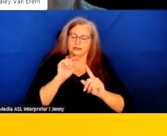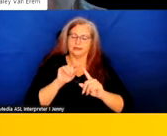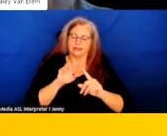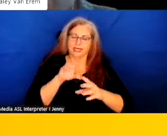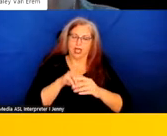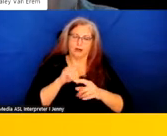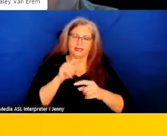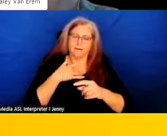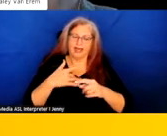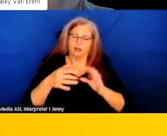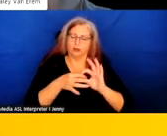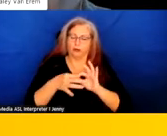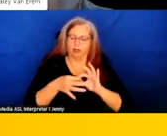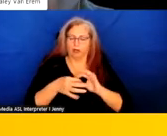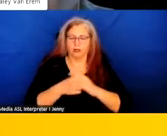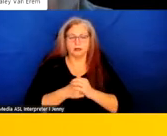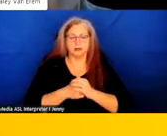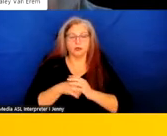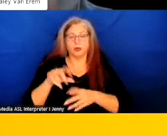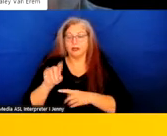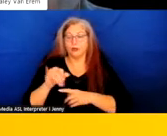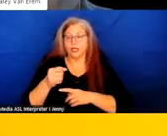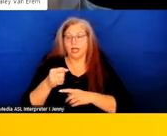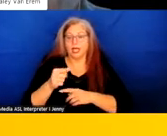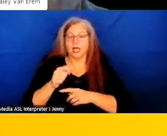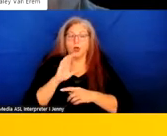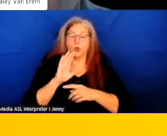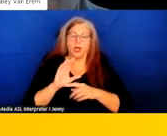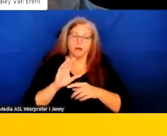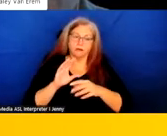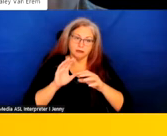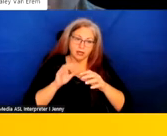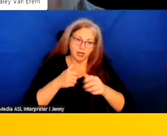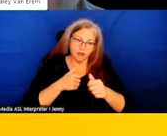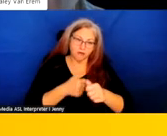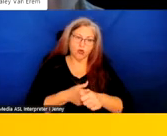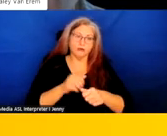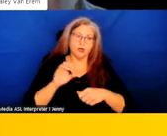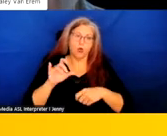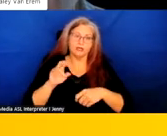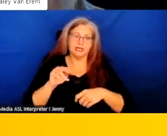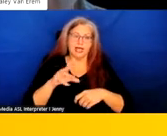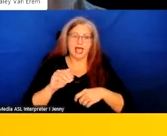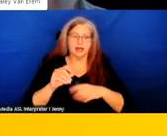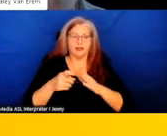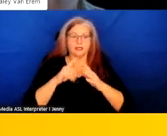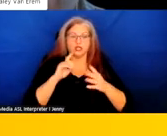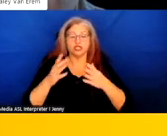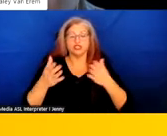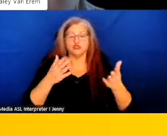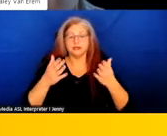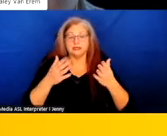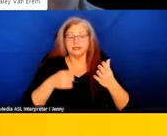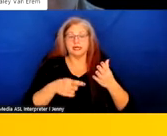interrelated. So DOJ enforces own set an integration mandate and those things require that services that